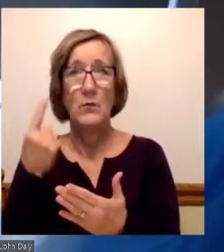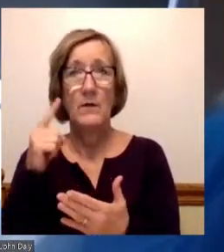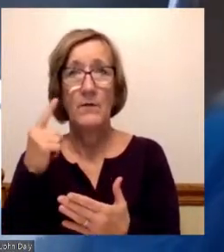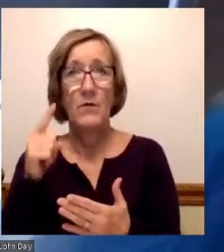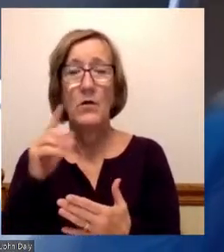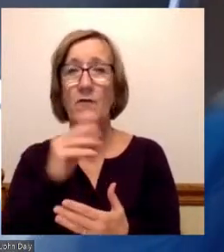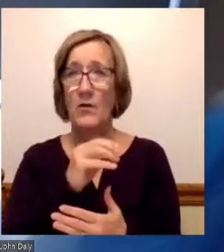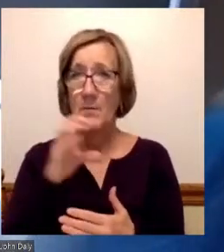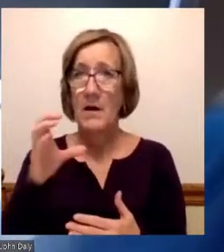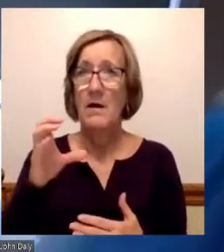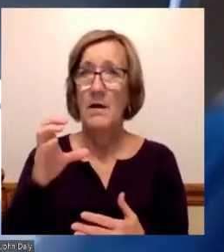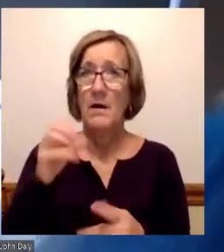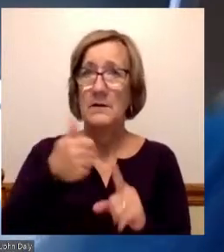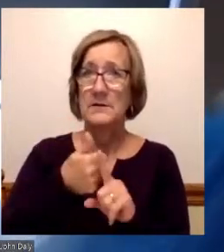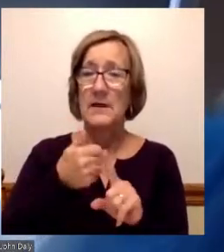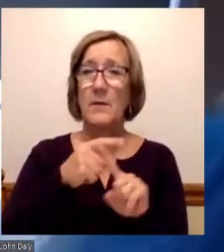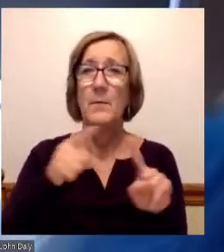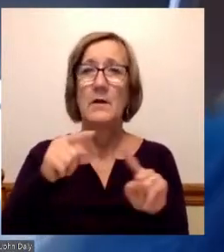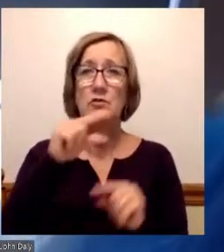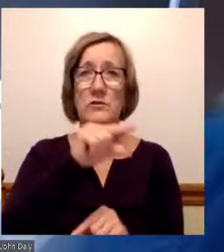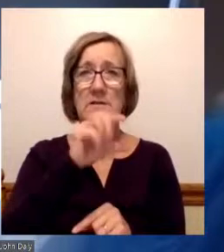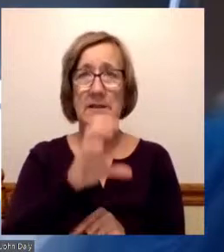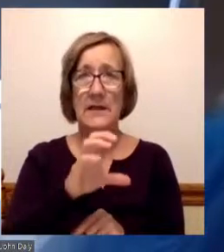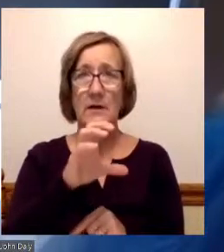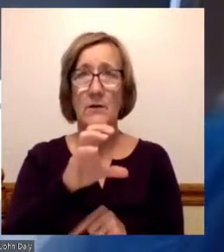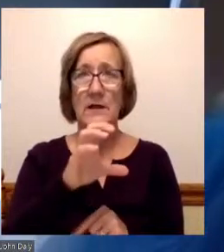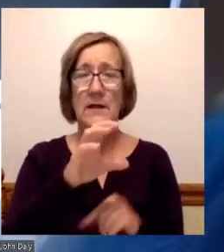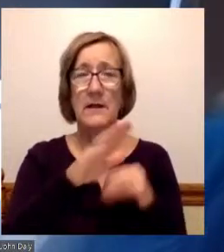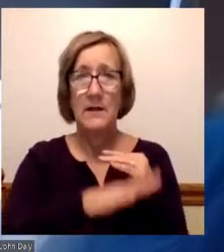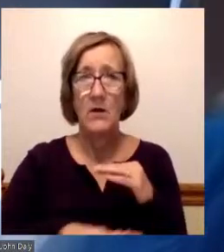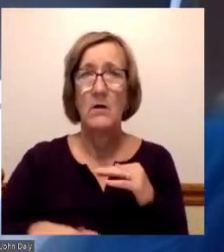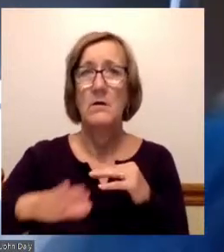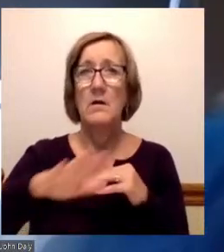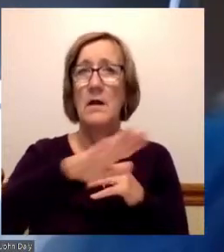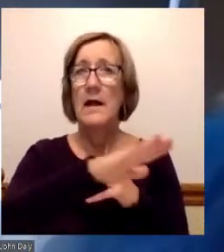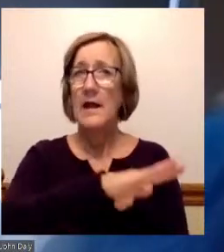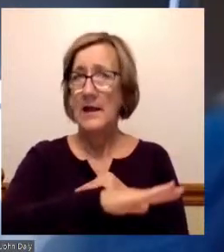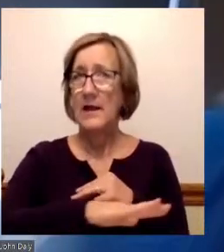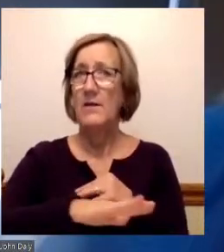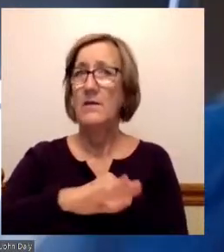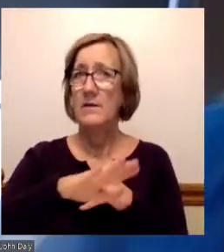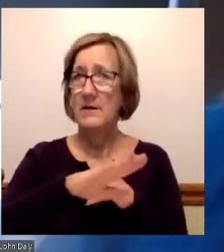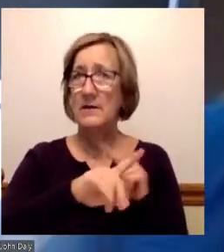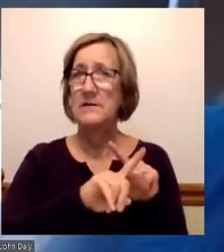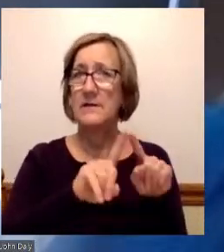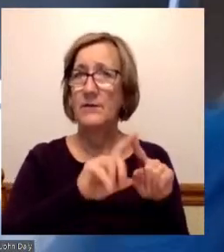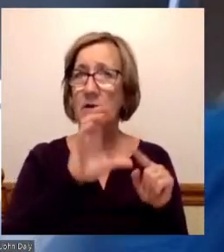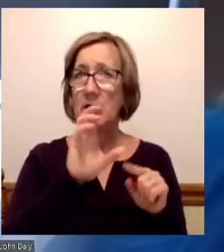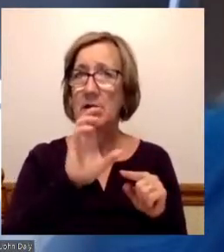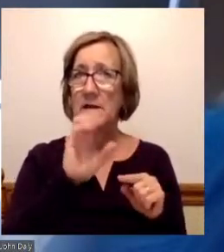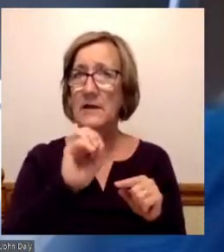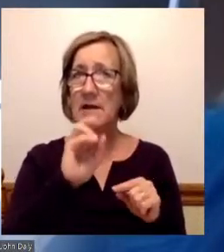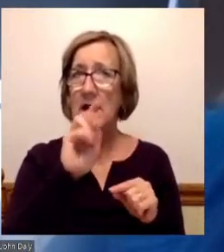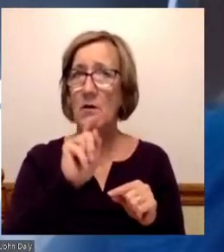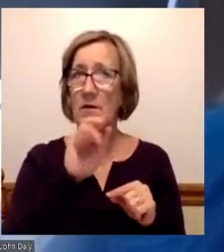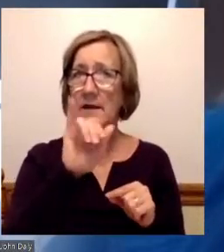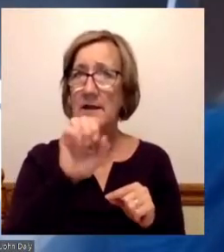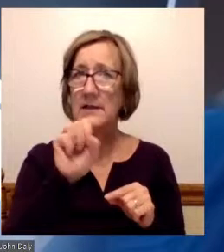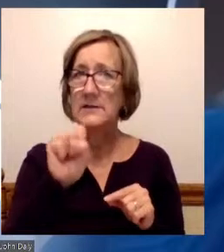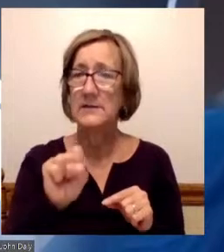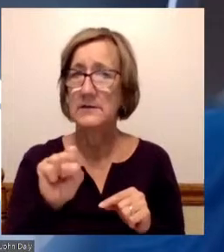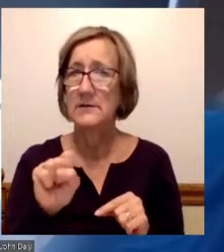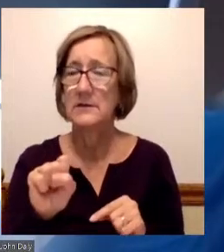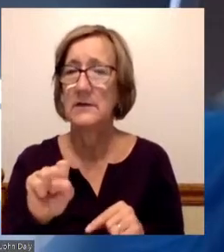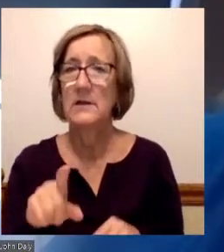Community College, but for Genesee County in the surrounding counties, given where we are in a